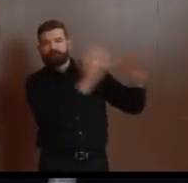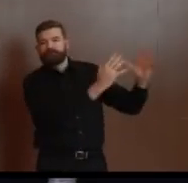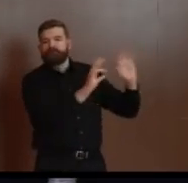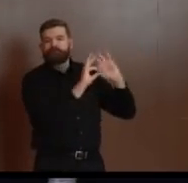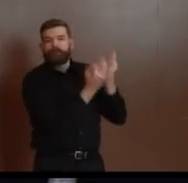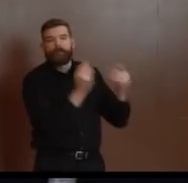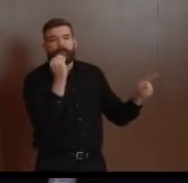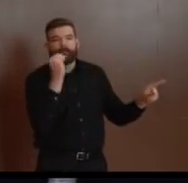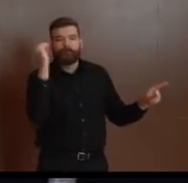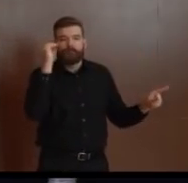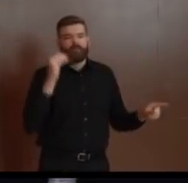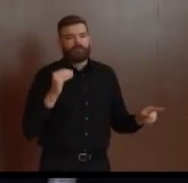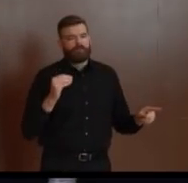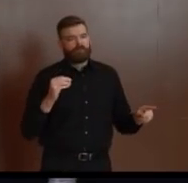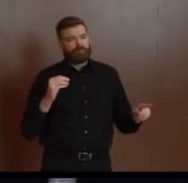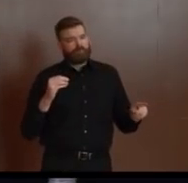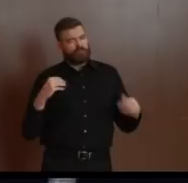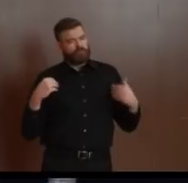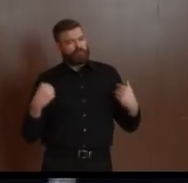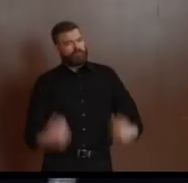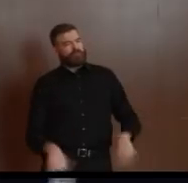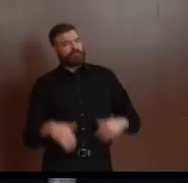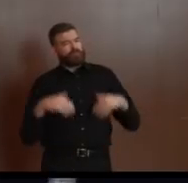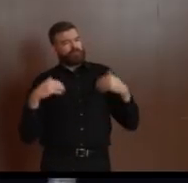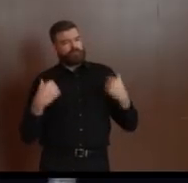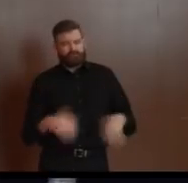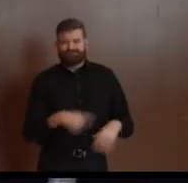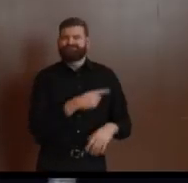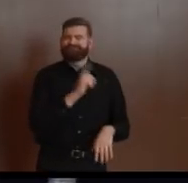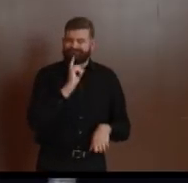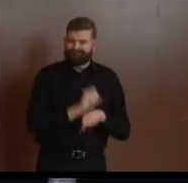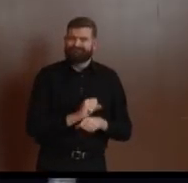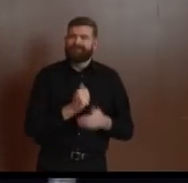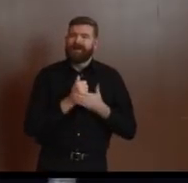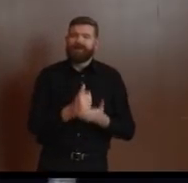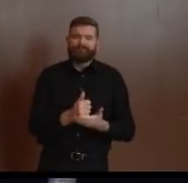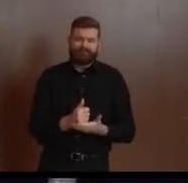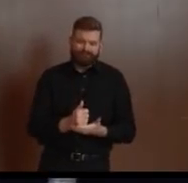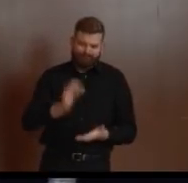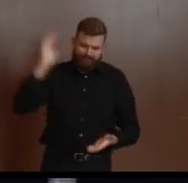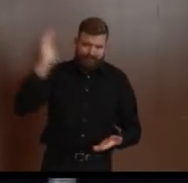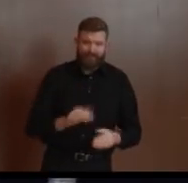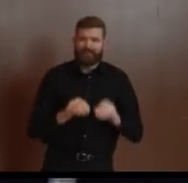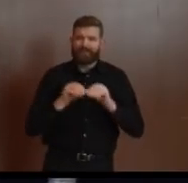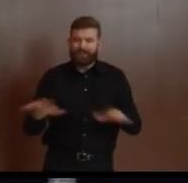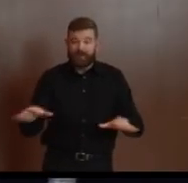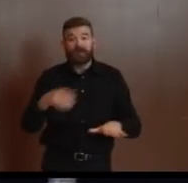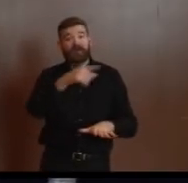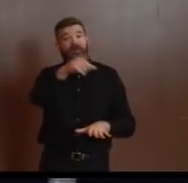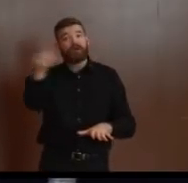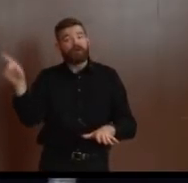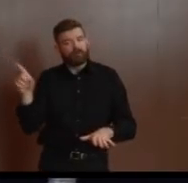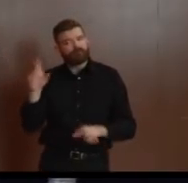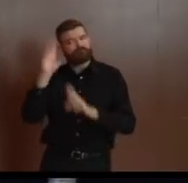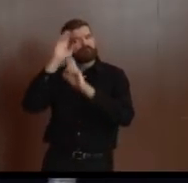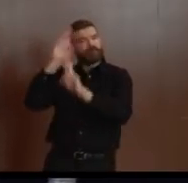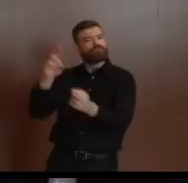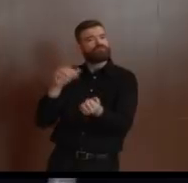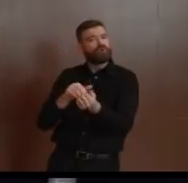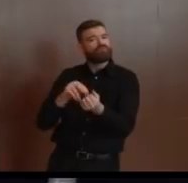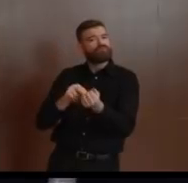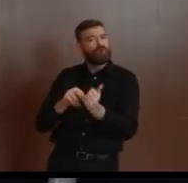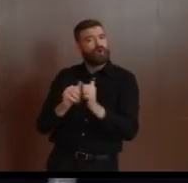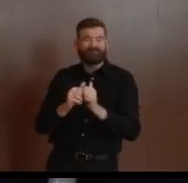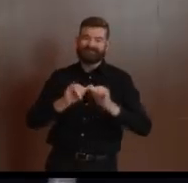This is what we can do to support them. The goal of social distancing measures are to